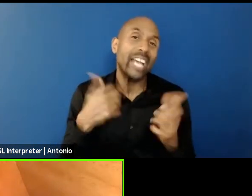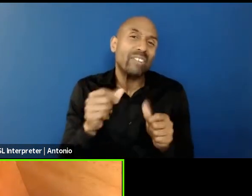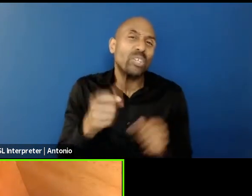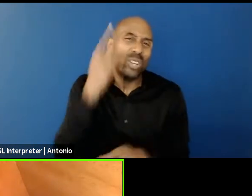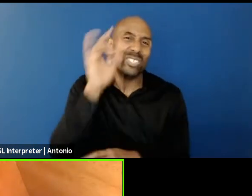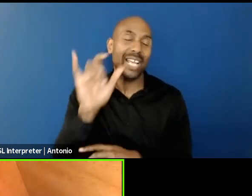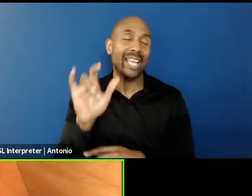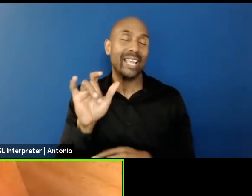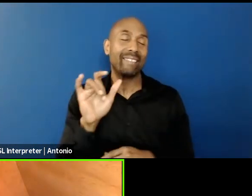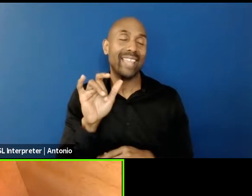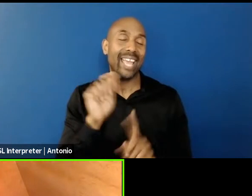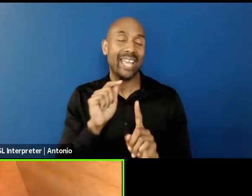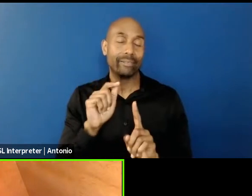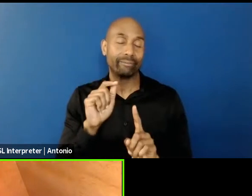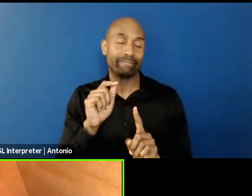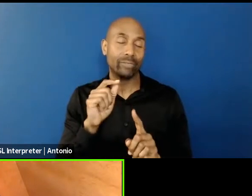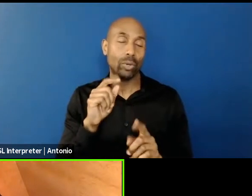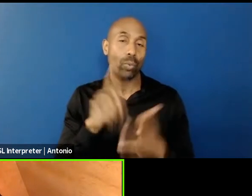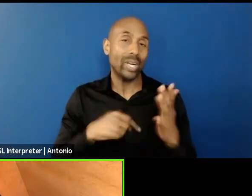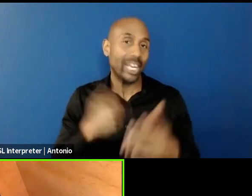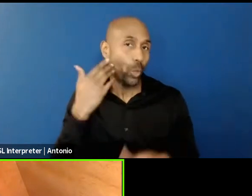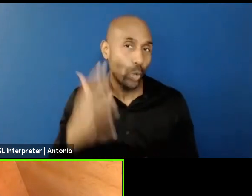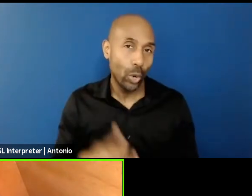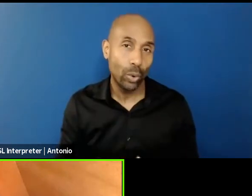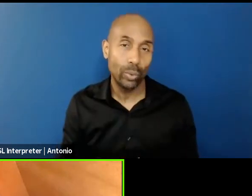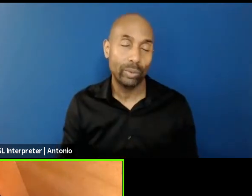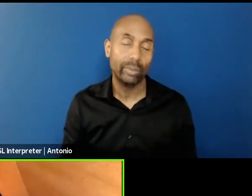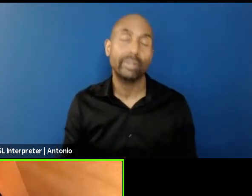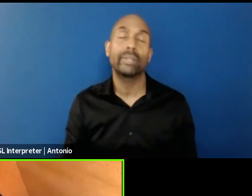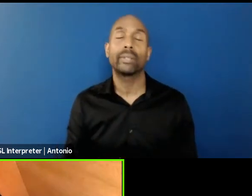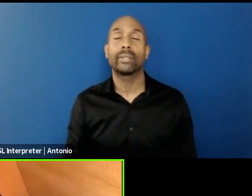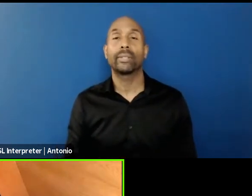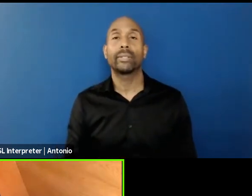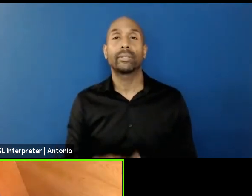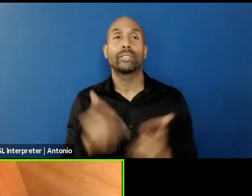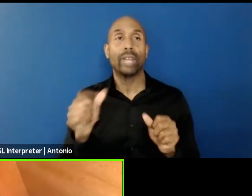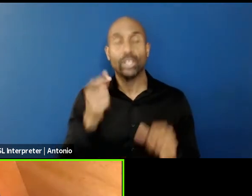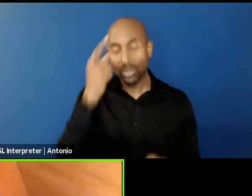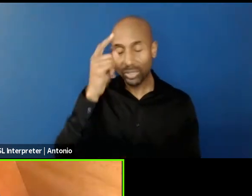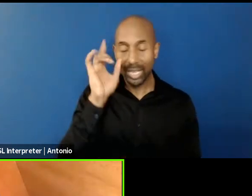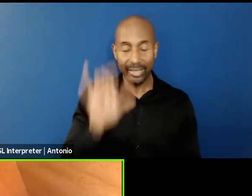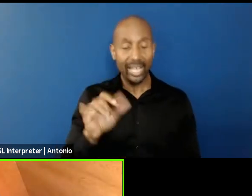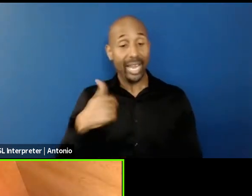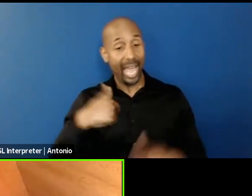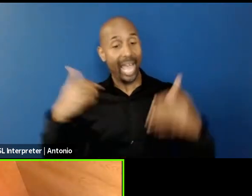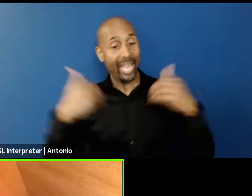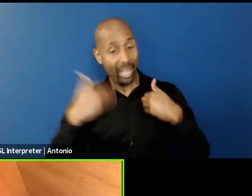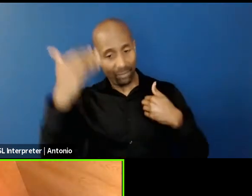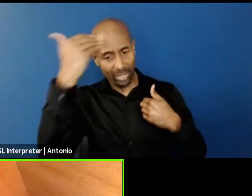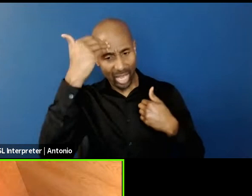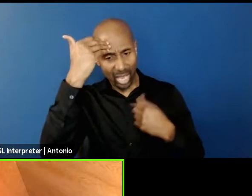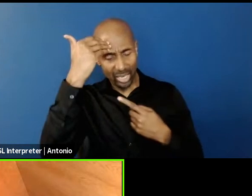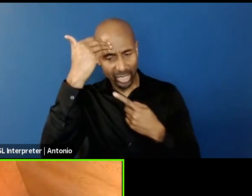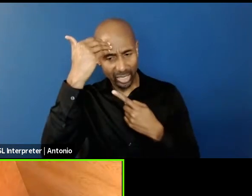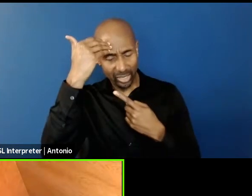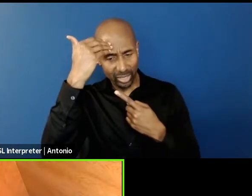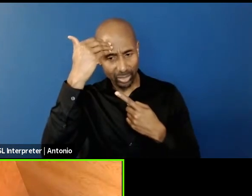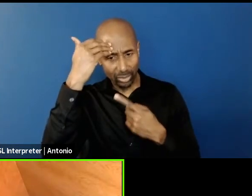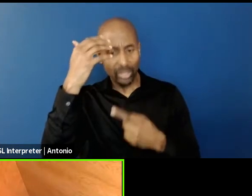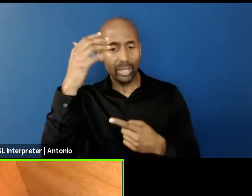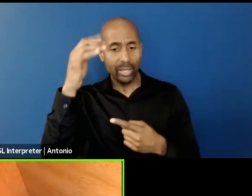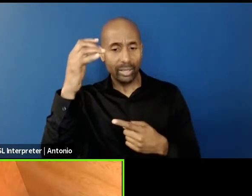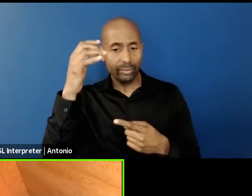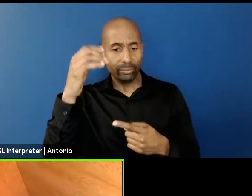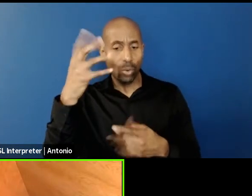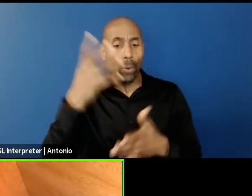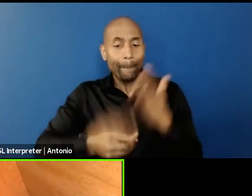a way of understanding the lack of your own knowledge. And I think that is the interesting thing.